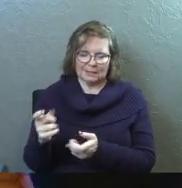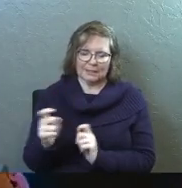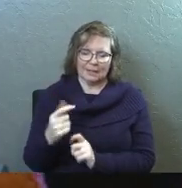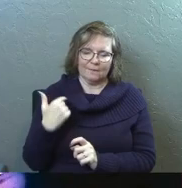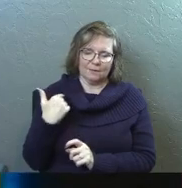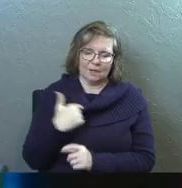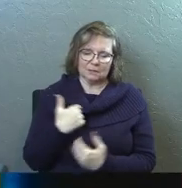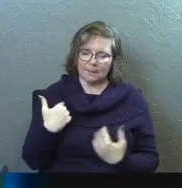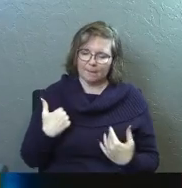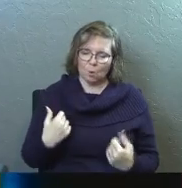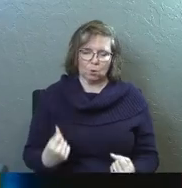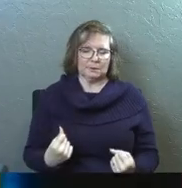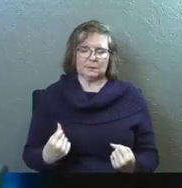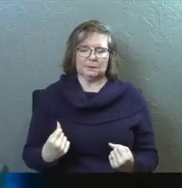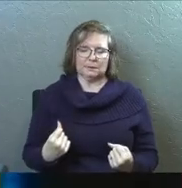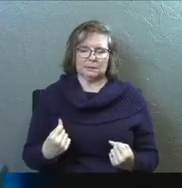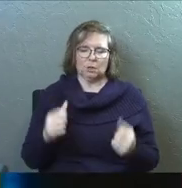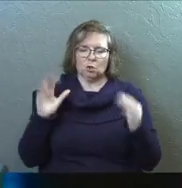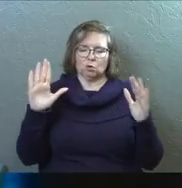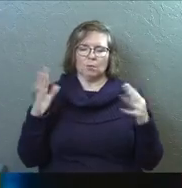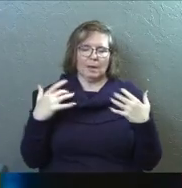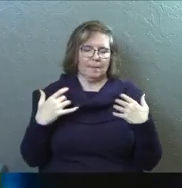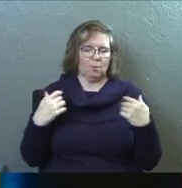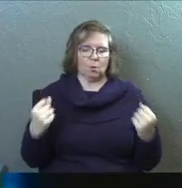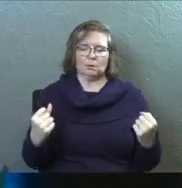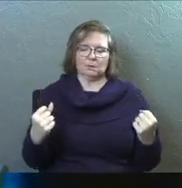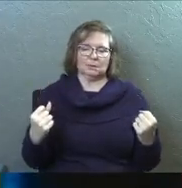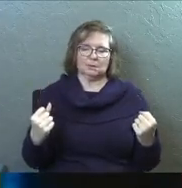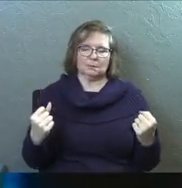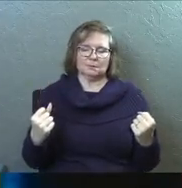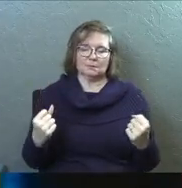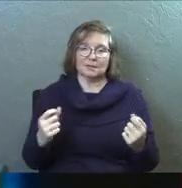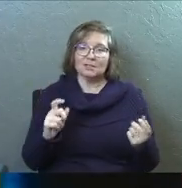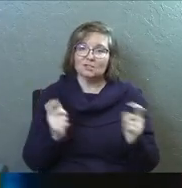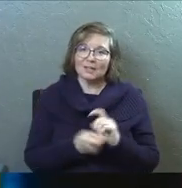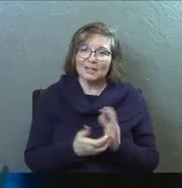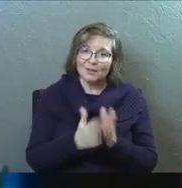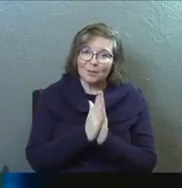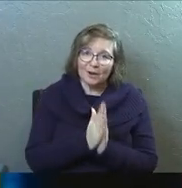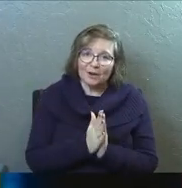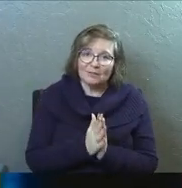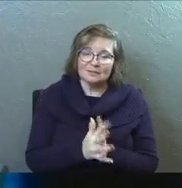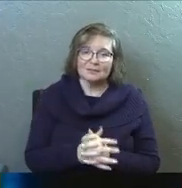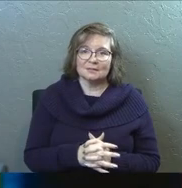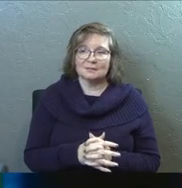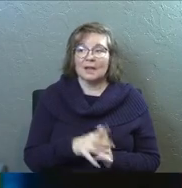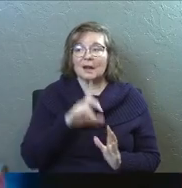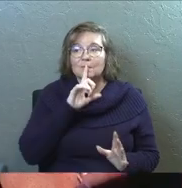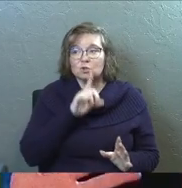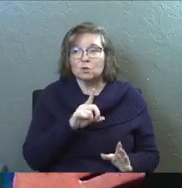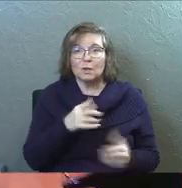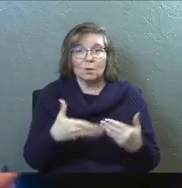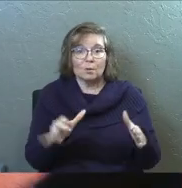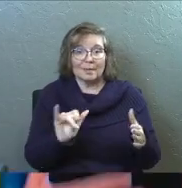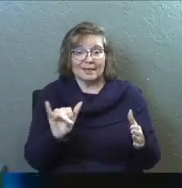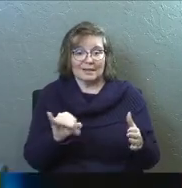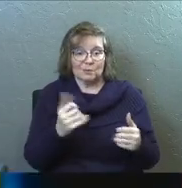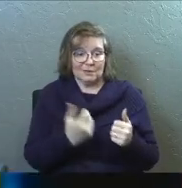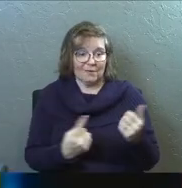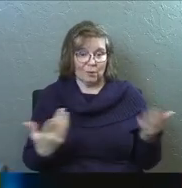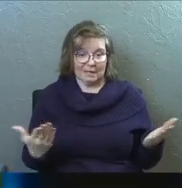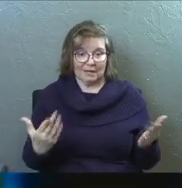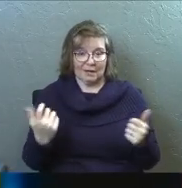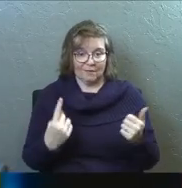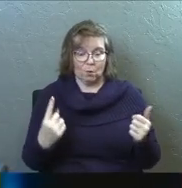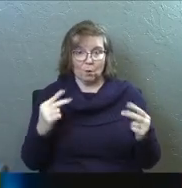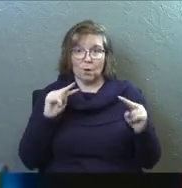Give us boldness, great boldness. I think we need to change our prayers. And I'm sure in a room like this with everybody